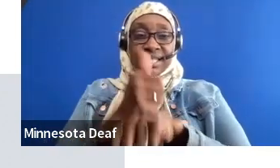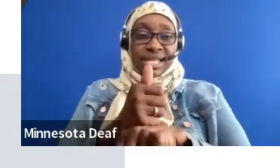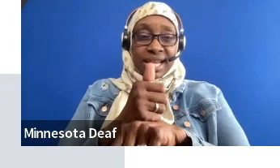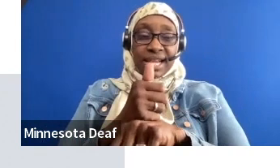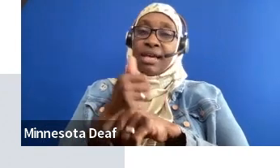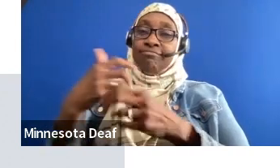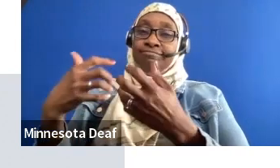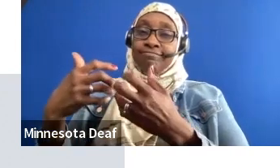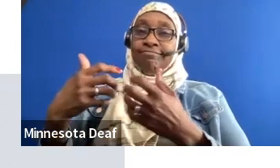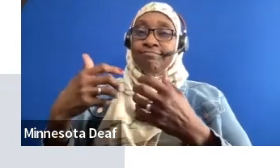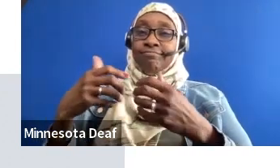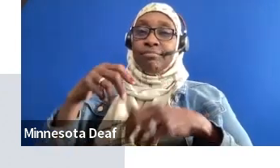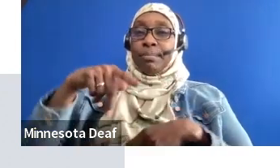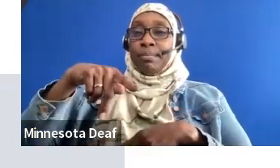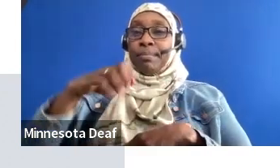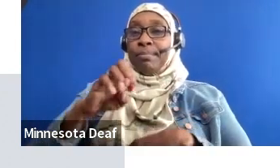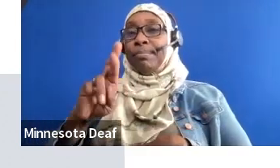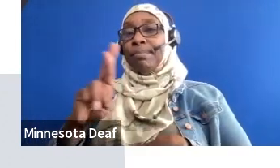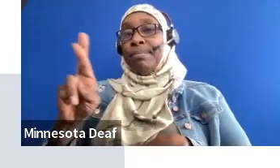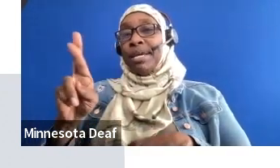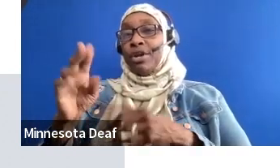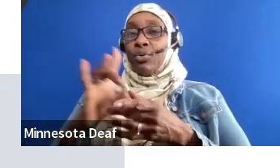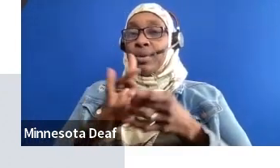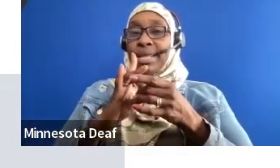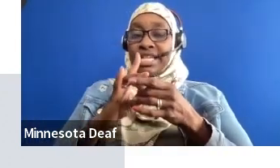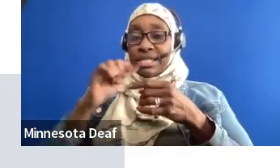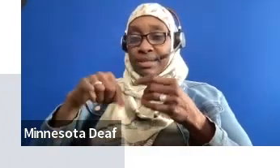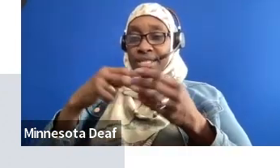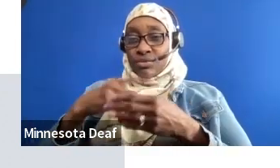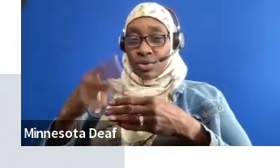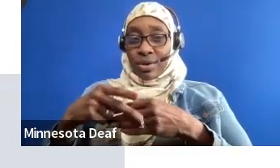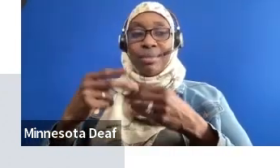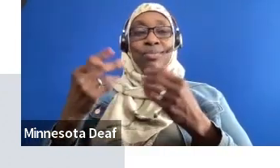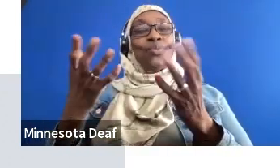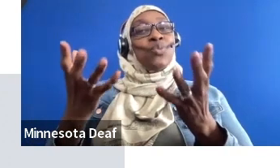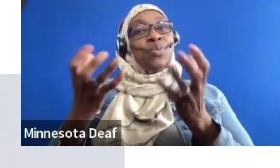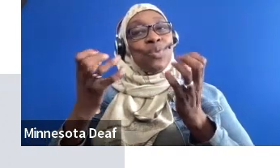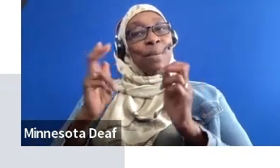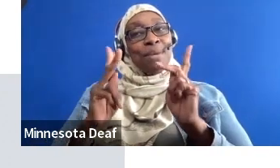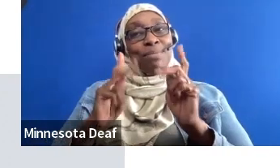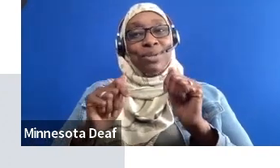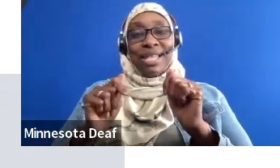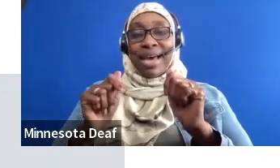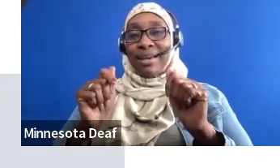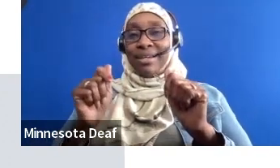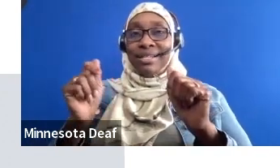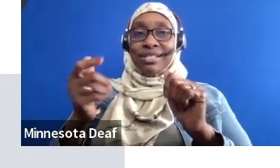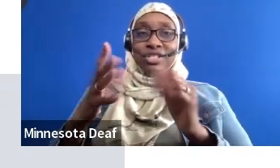their love of theater. Also, of course, selfish plug, all of our programs are free. We never charge for a program.